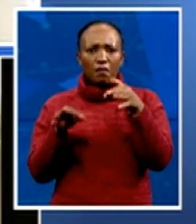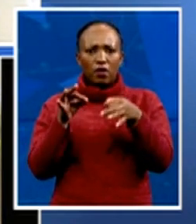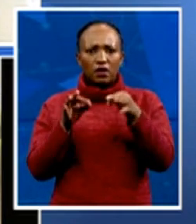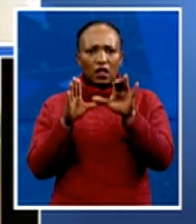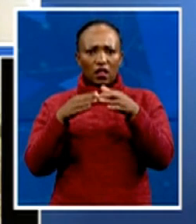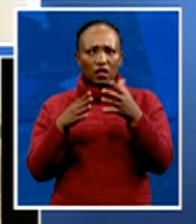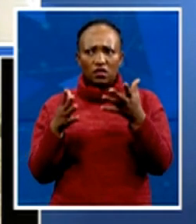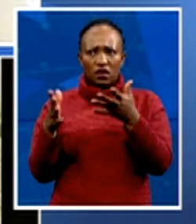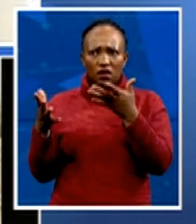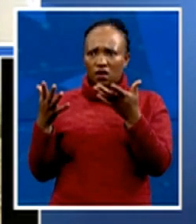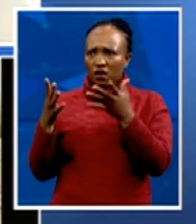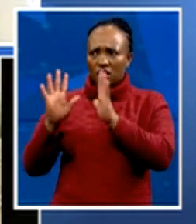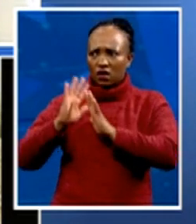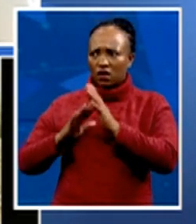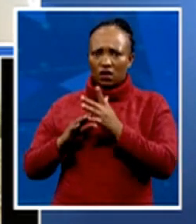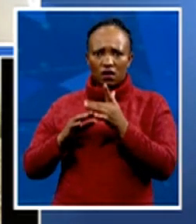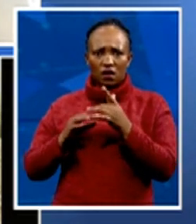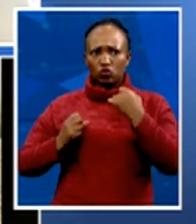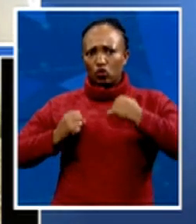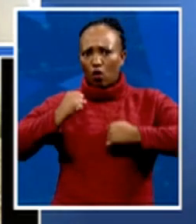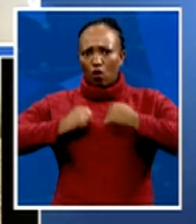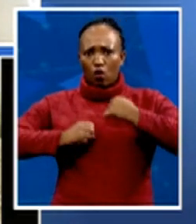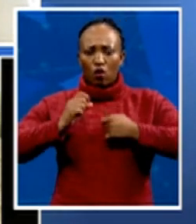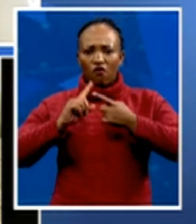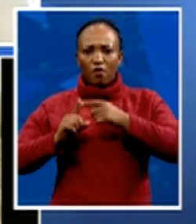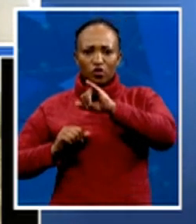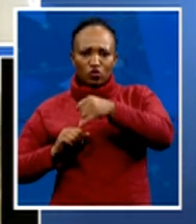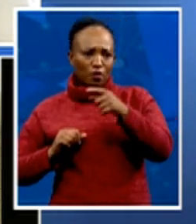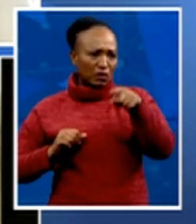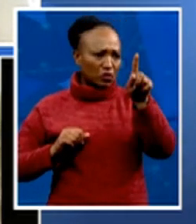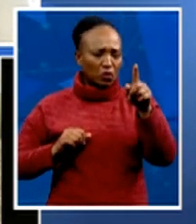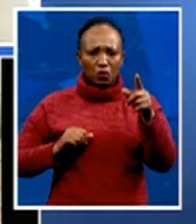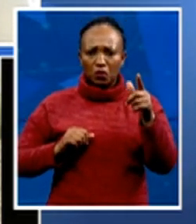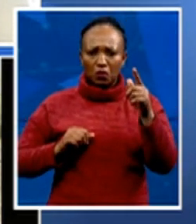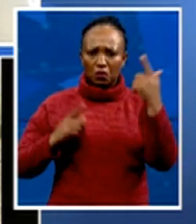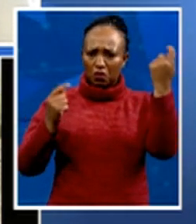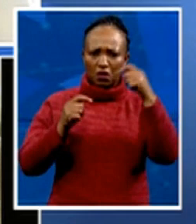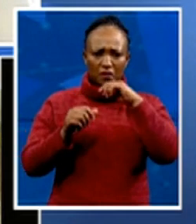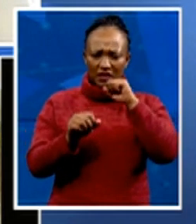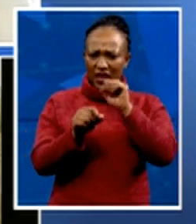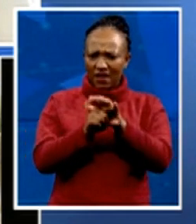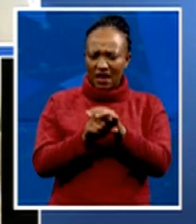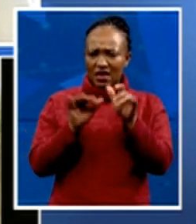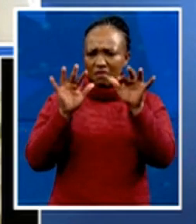from Joburg to, are these affecting young people in the party in terms of constructive conversations?